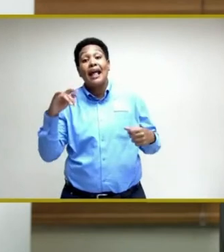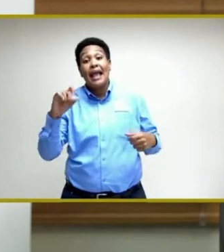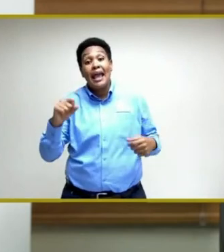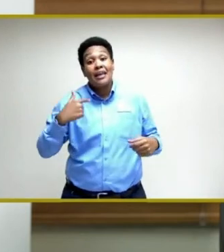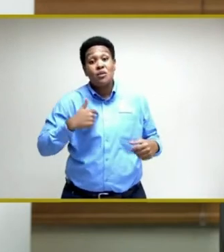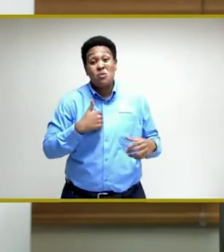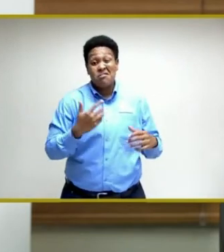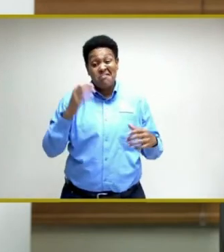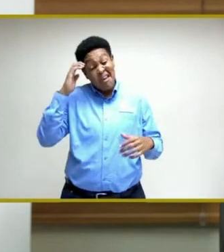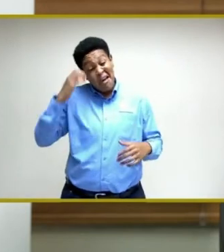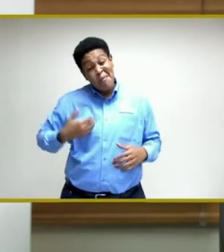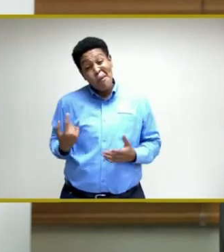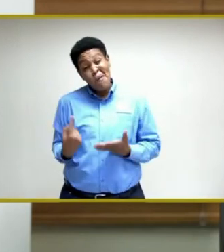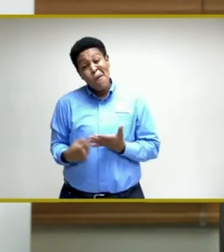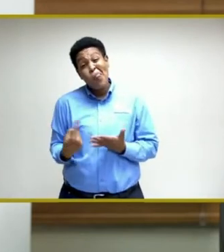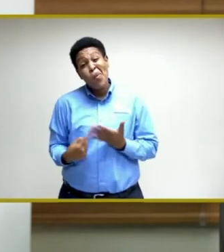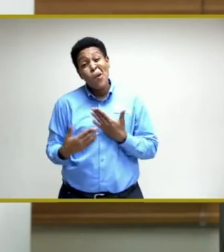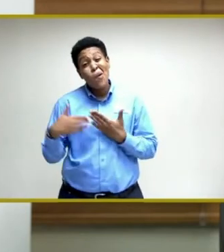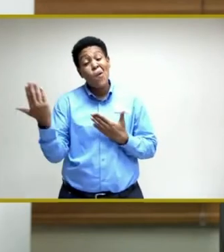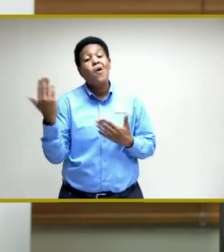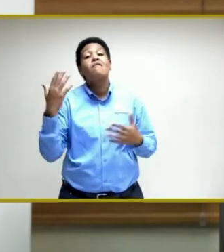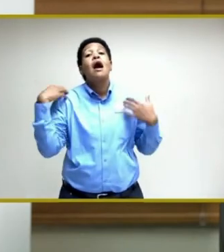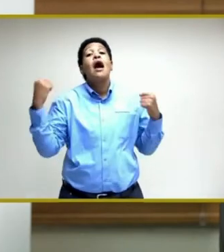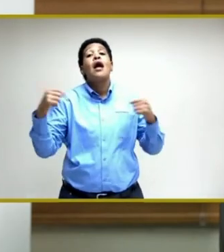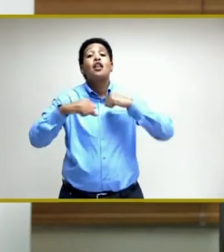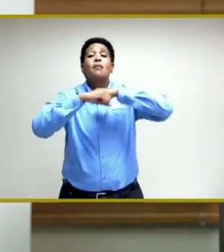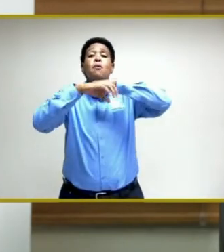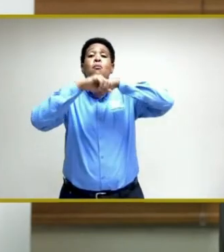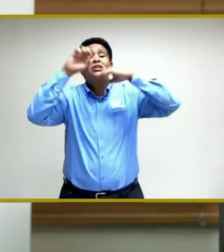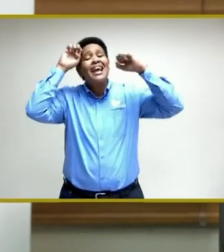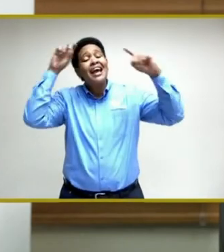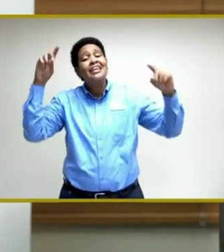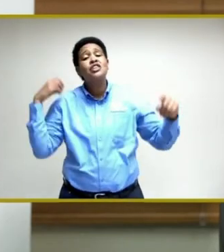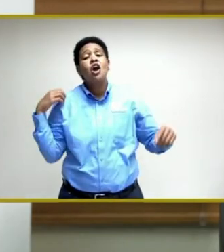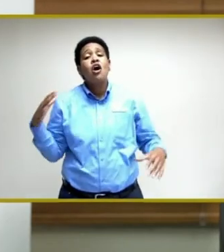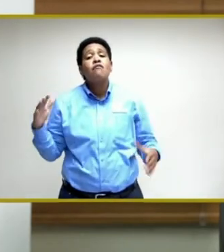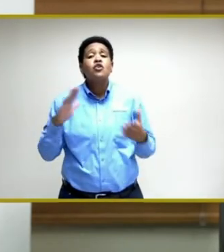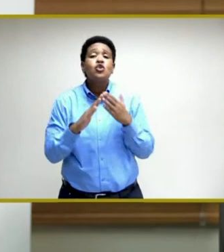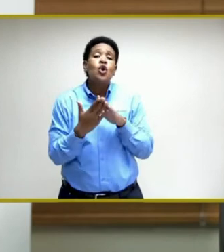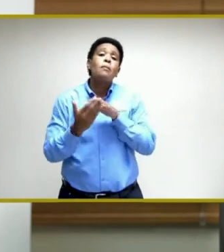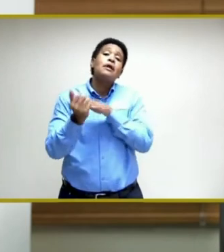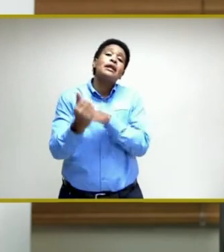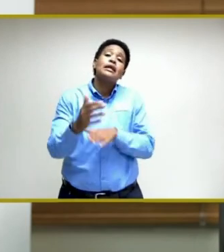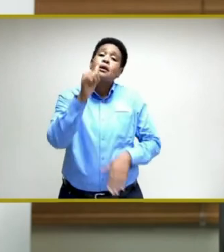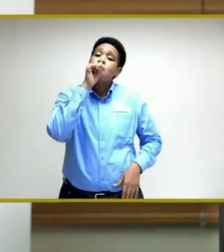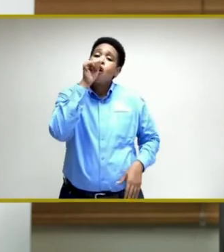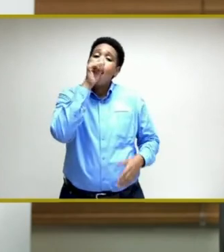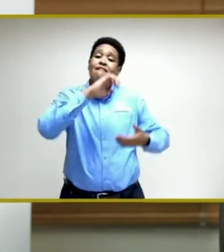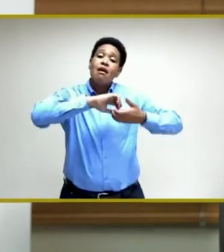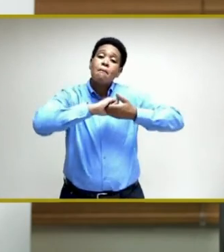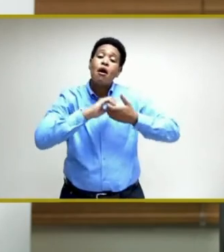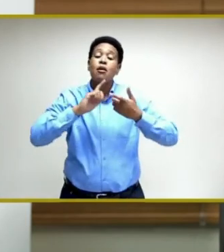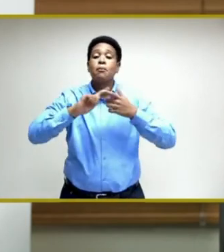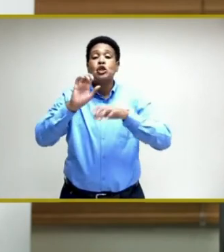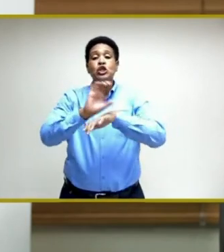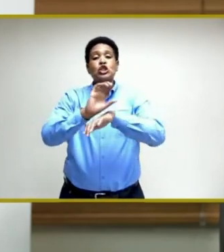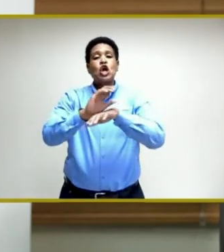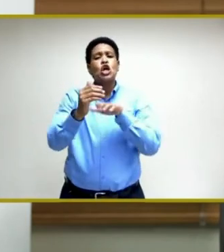hired 1,000 of those. Health promotion and education officers, community leaders, private partners, and church leaders.